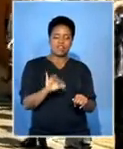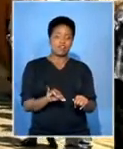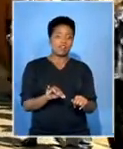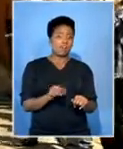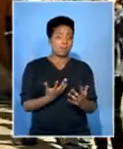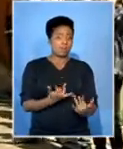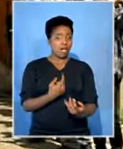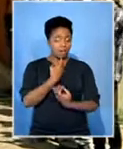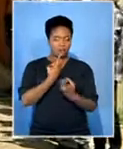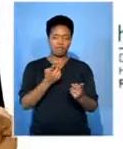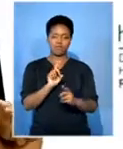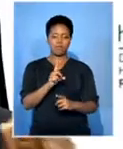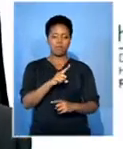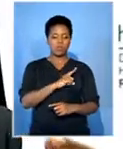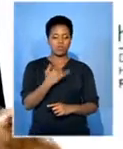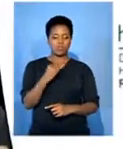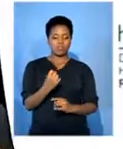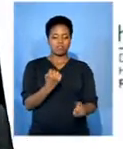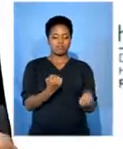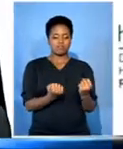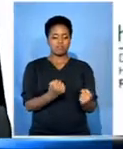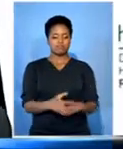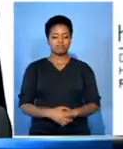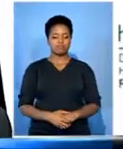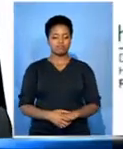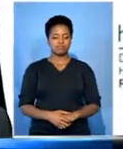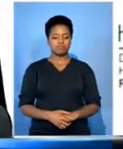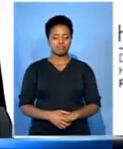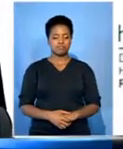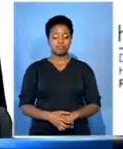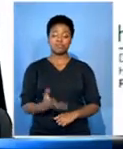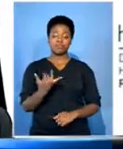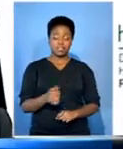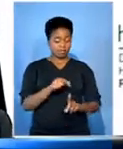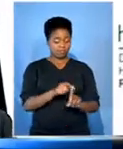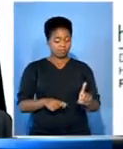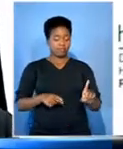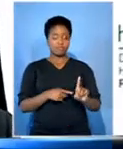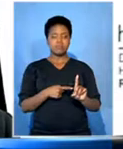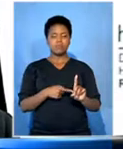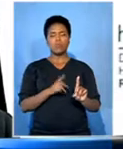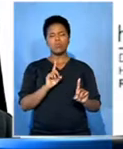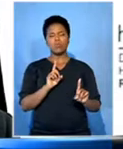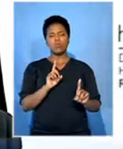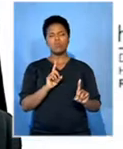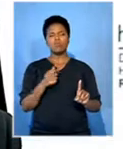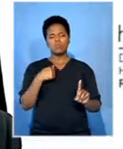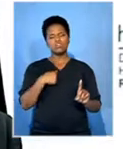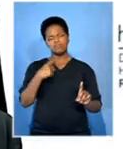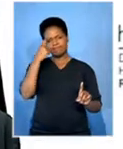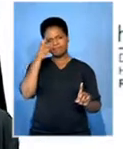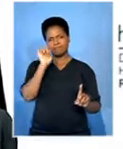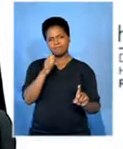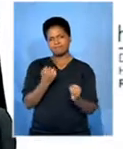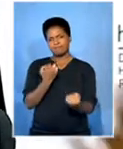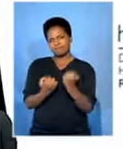as the matter is subjudicated. For us now, we're dealing with him as an asylum seeker. We're considering his